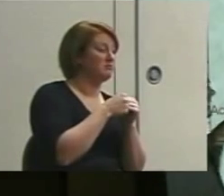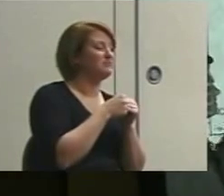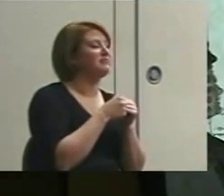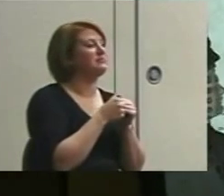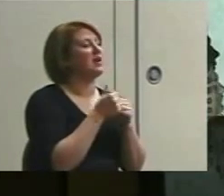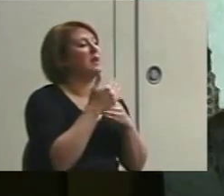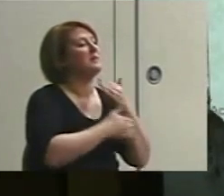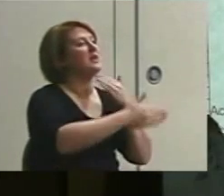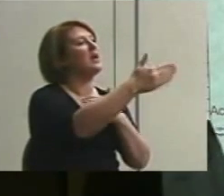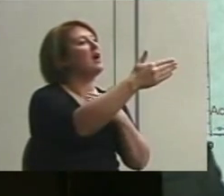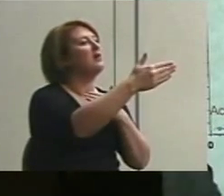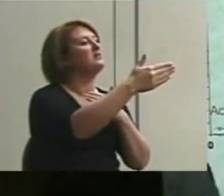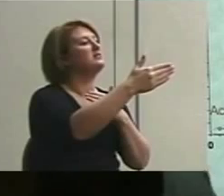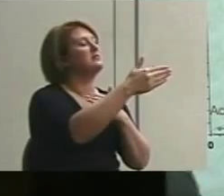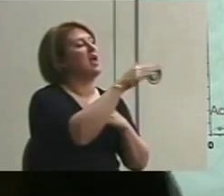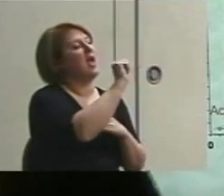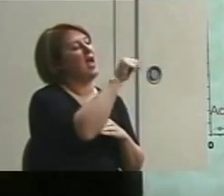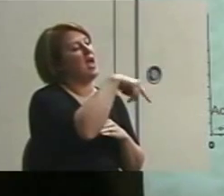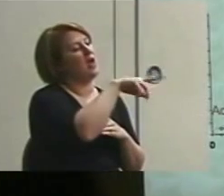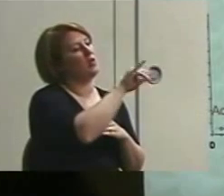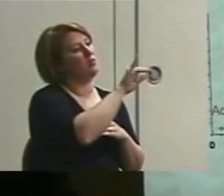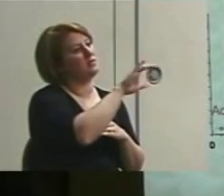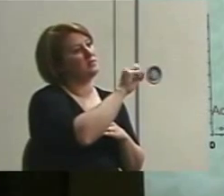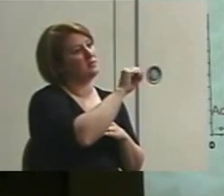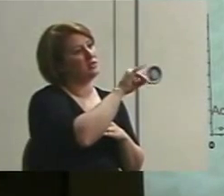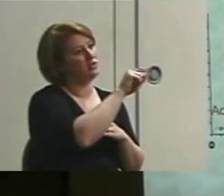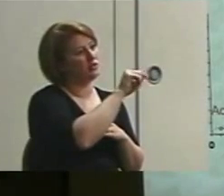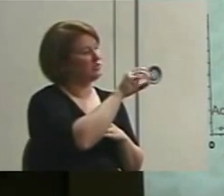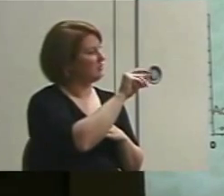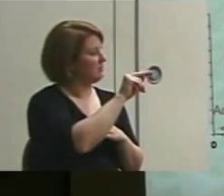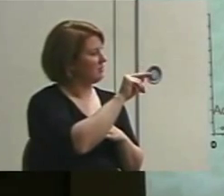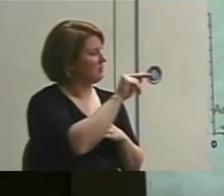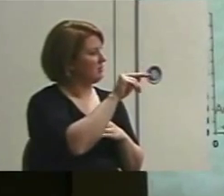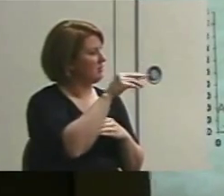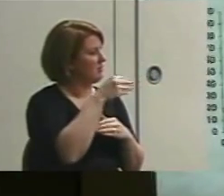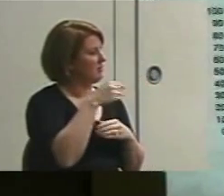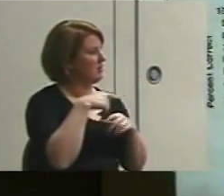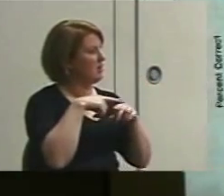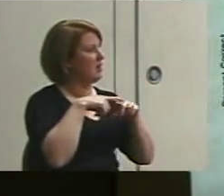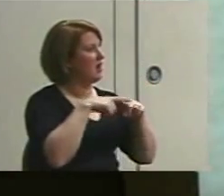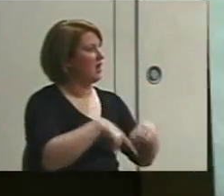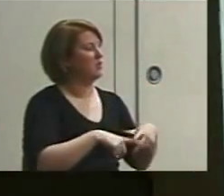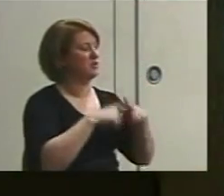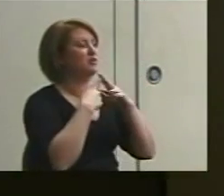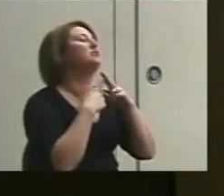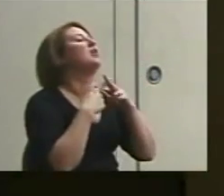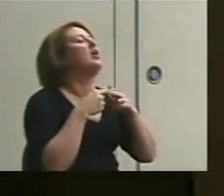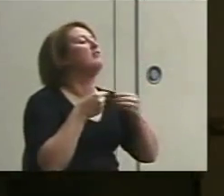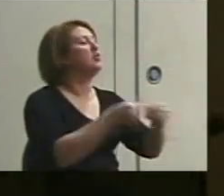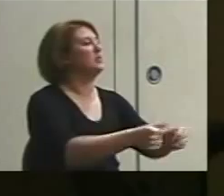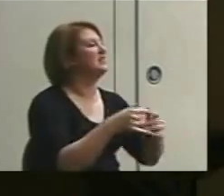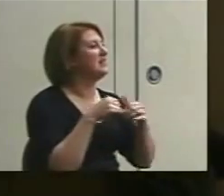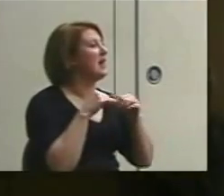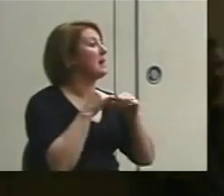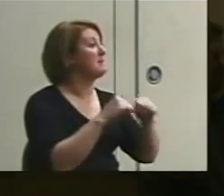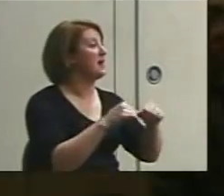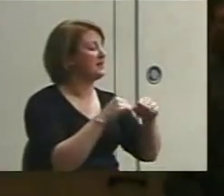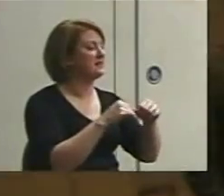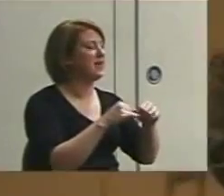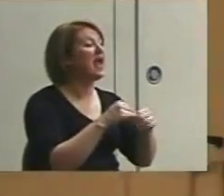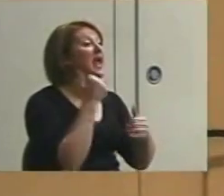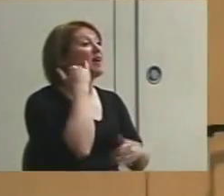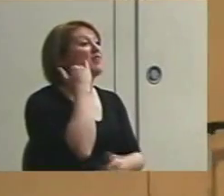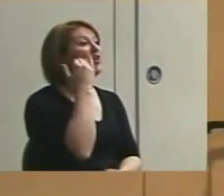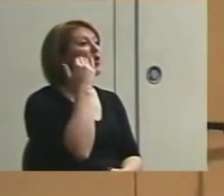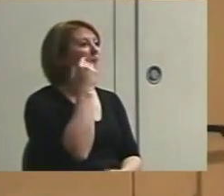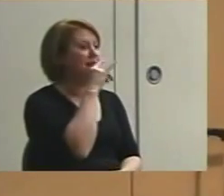Beyond acquisition, fluency, and maintenance are the things that go out into the real world. If I know that a kid has the skill down,